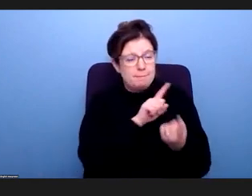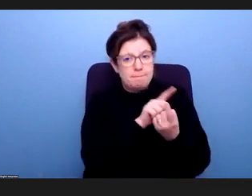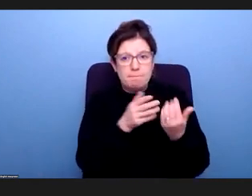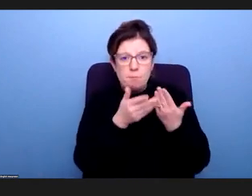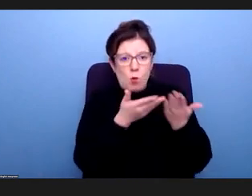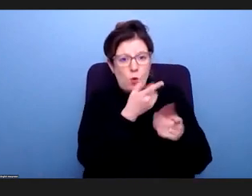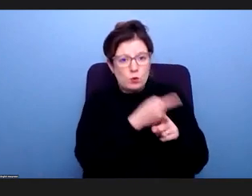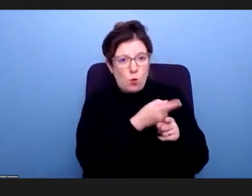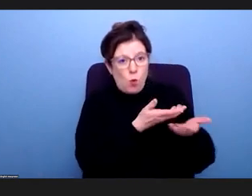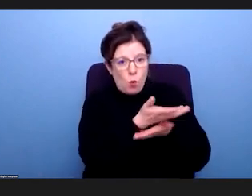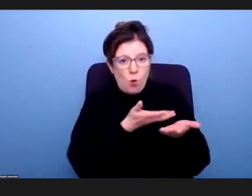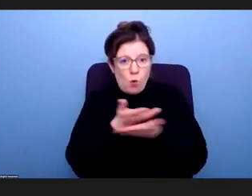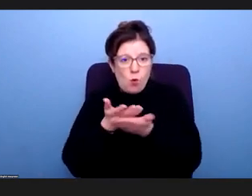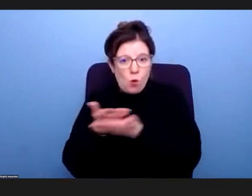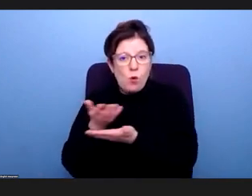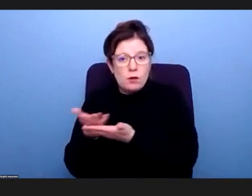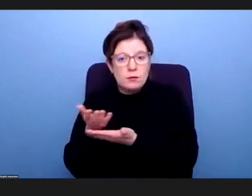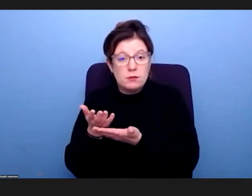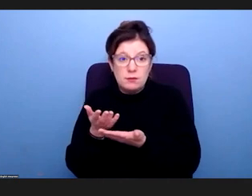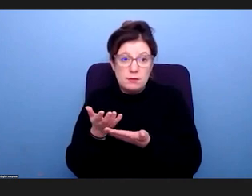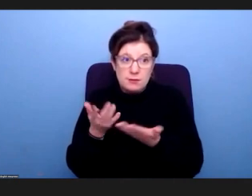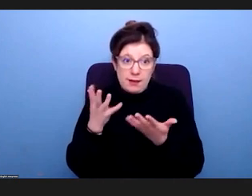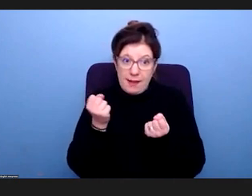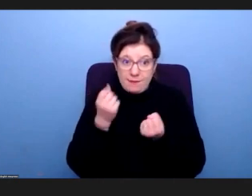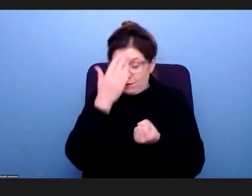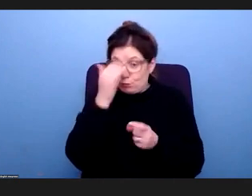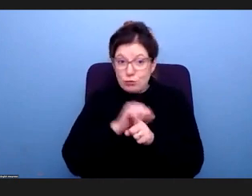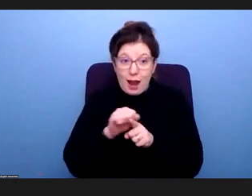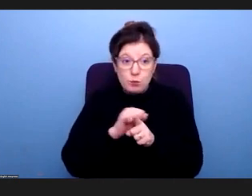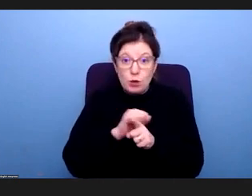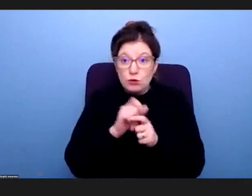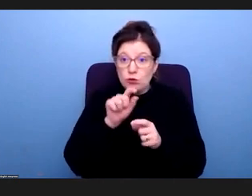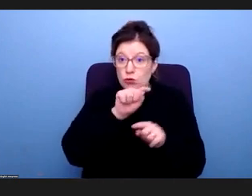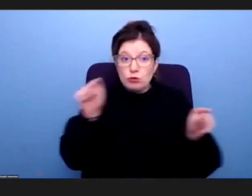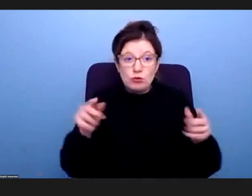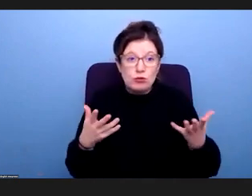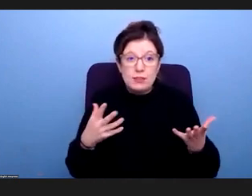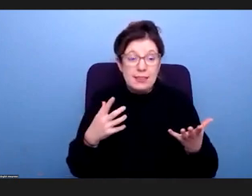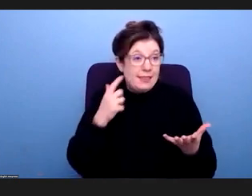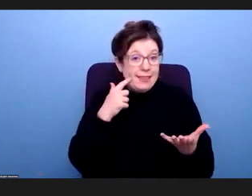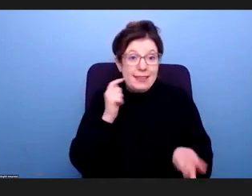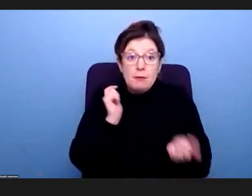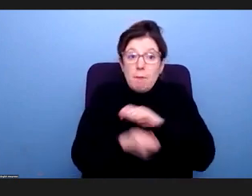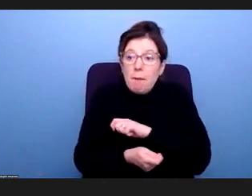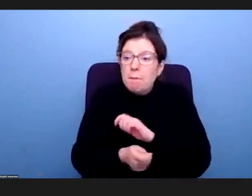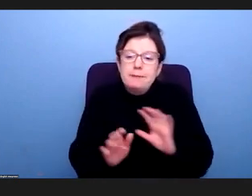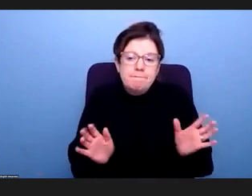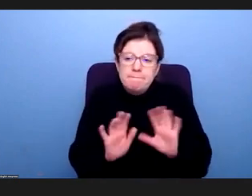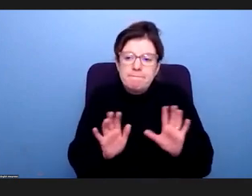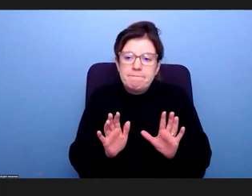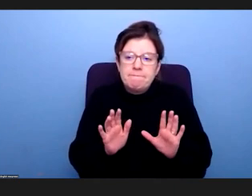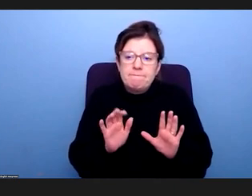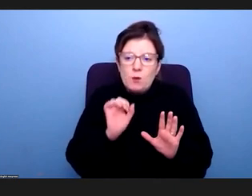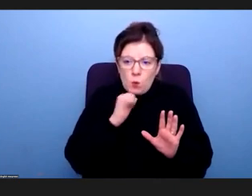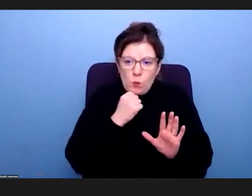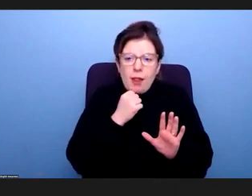the fact that, you know, that there's a lot of brainwashing going on. And I don't think it's going to be an easy process. I think it's going to be an extremely